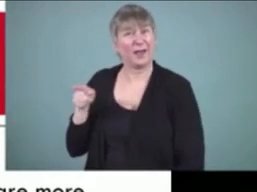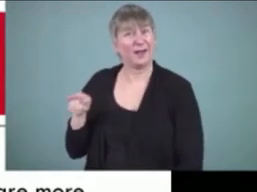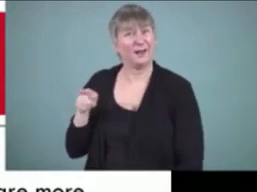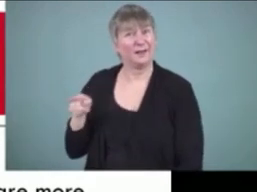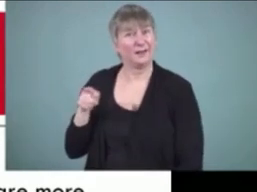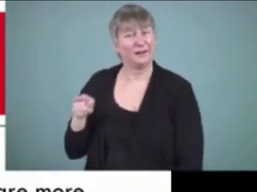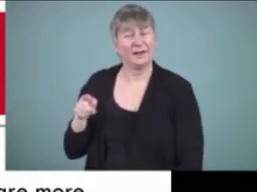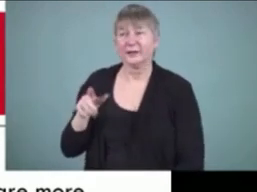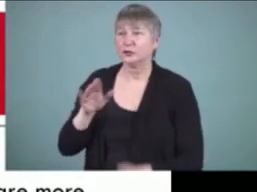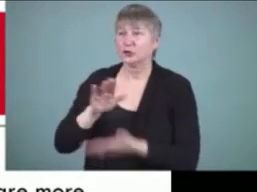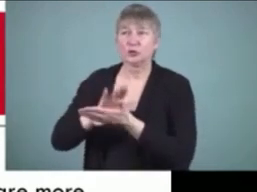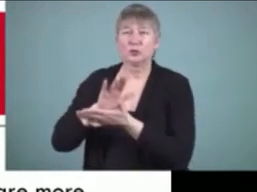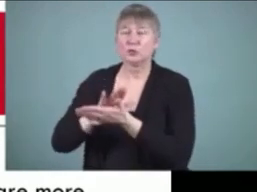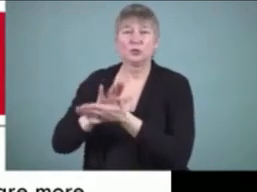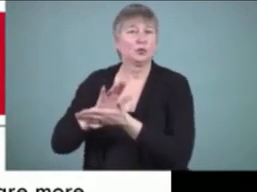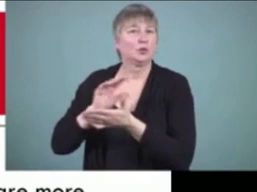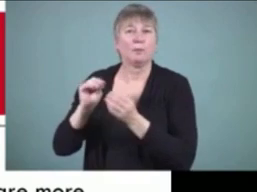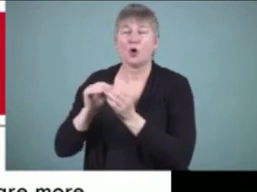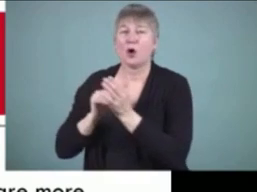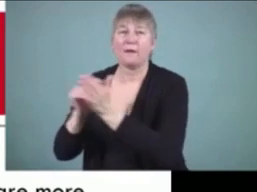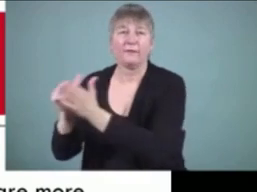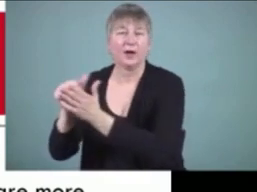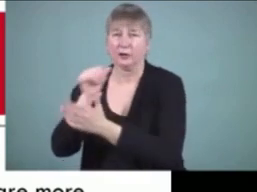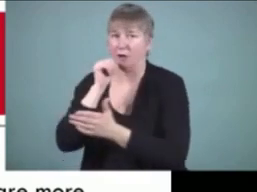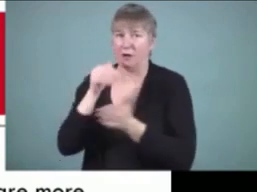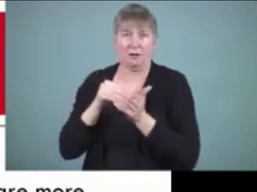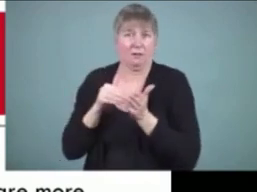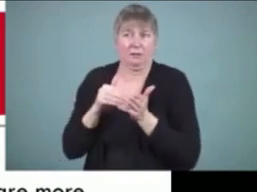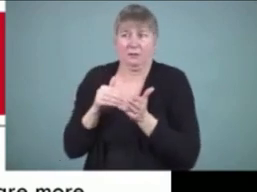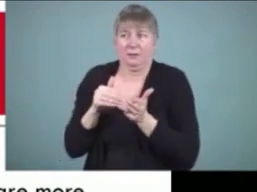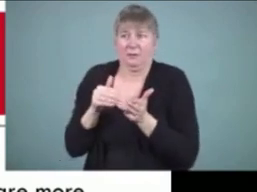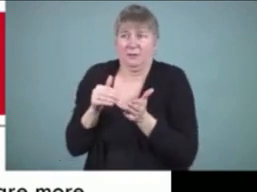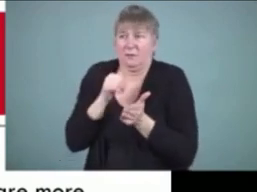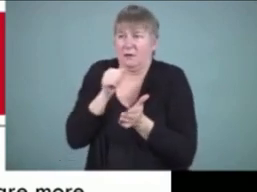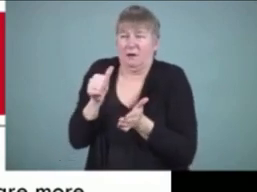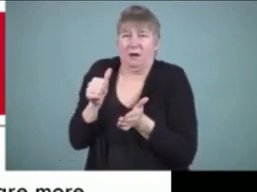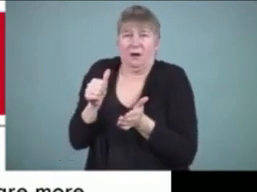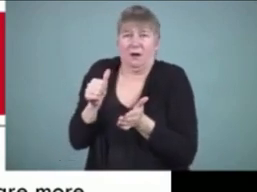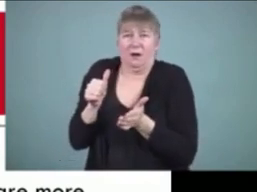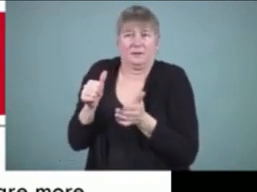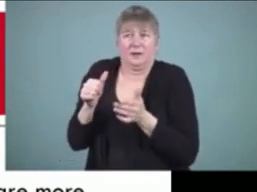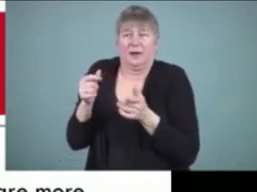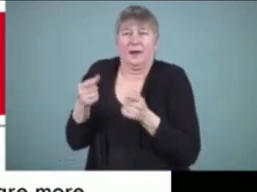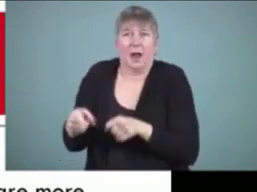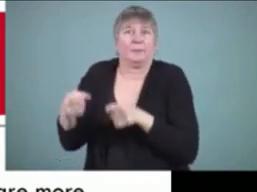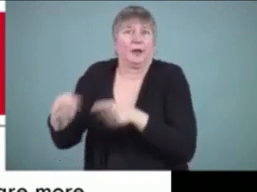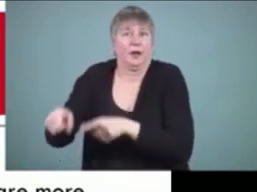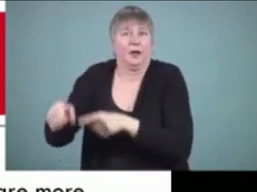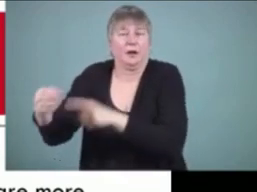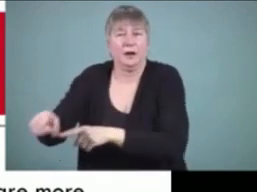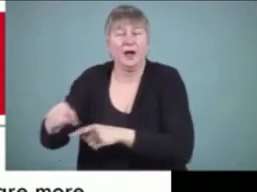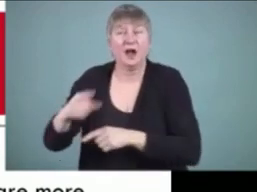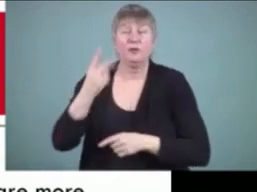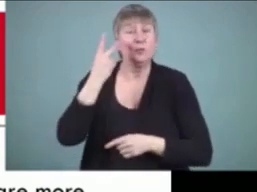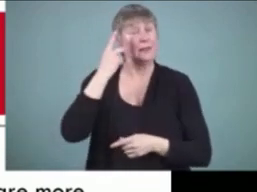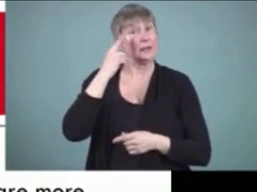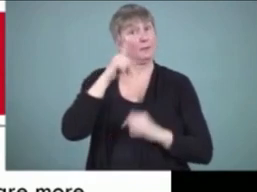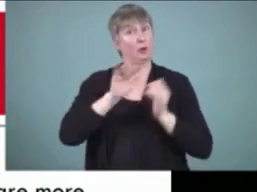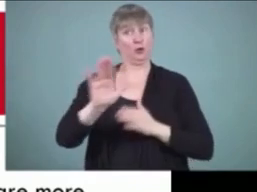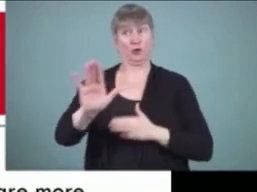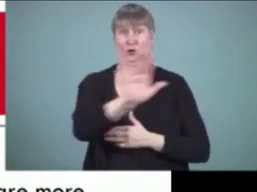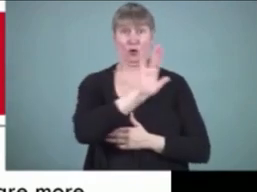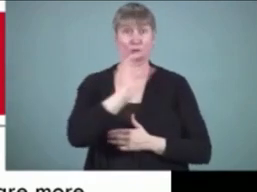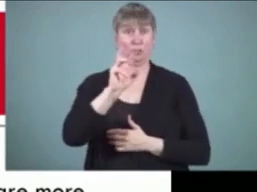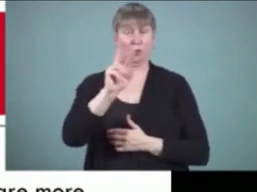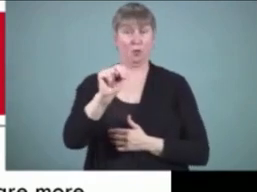expository text much more often than narratives if you stop to think about the writing you do in your life or school it's